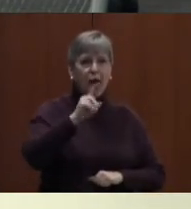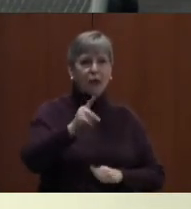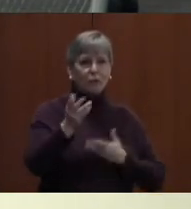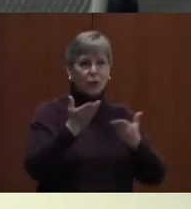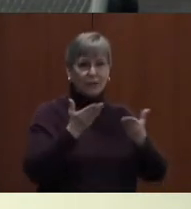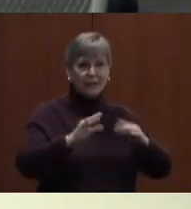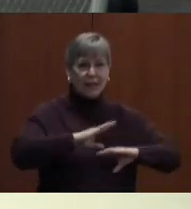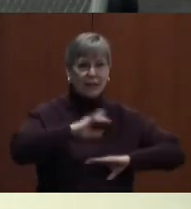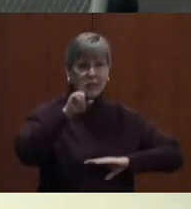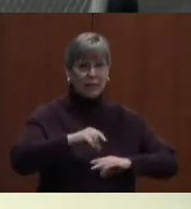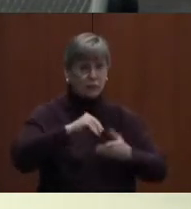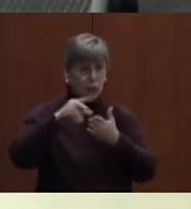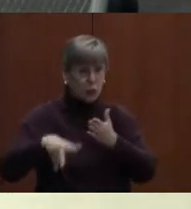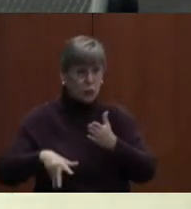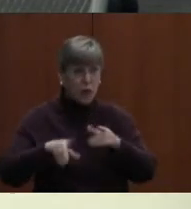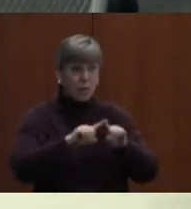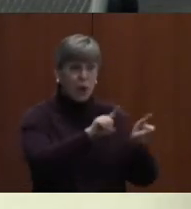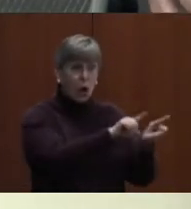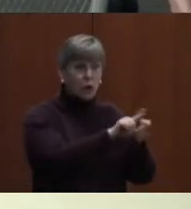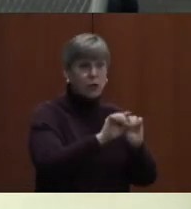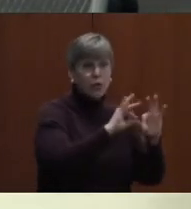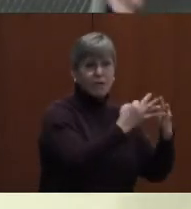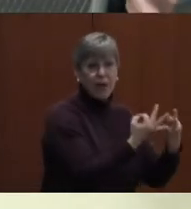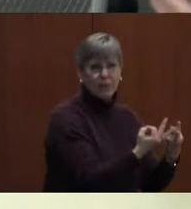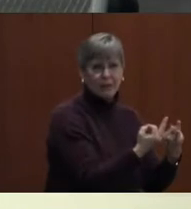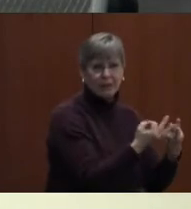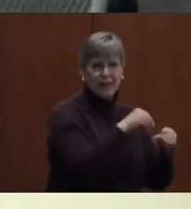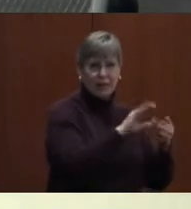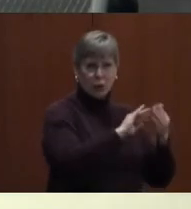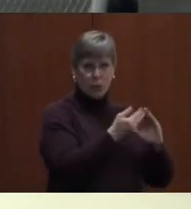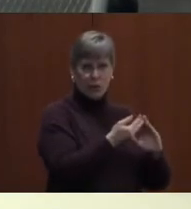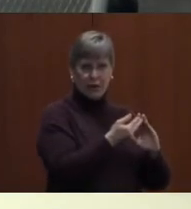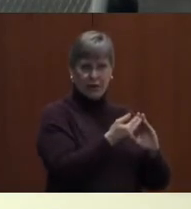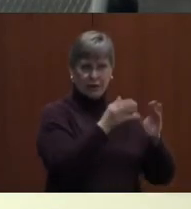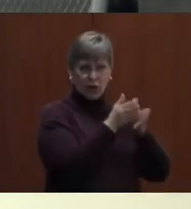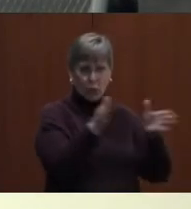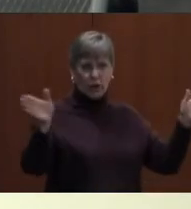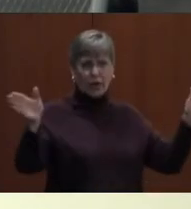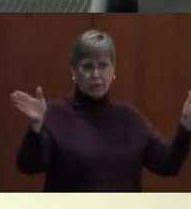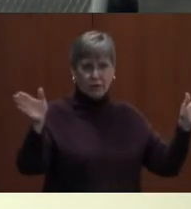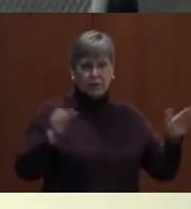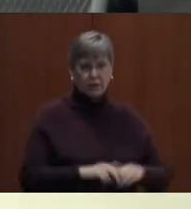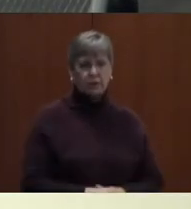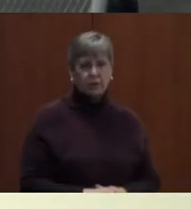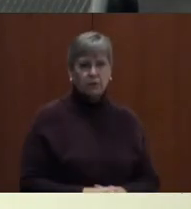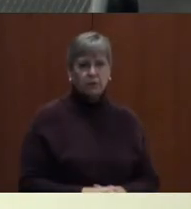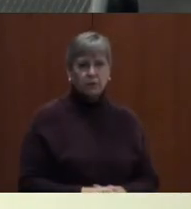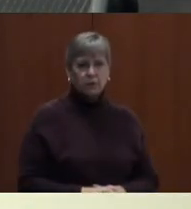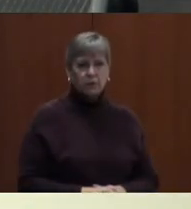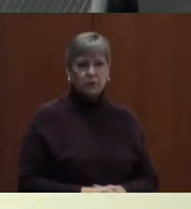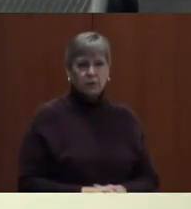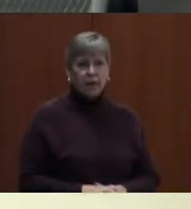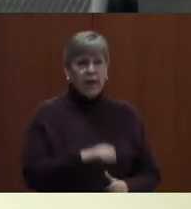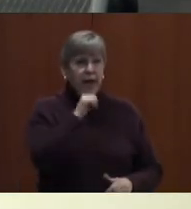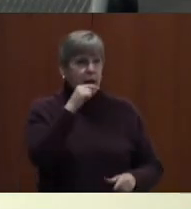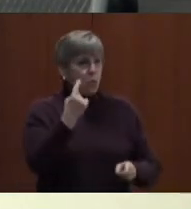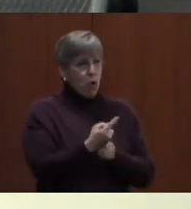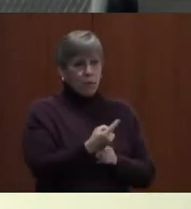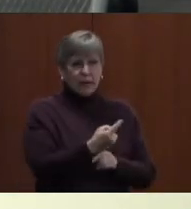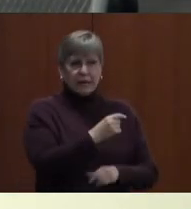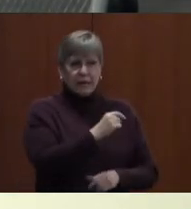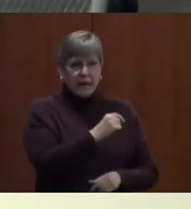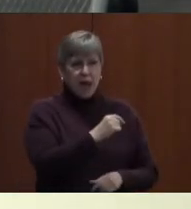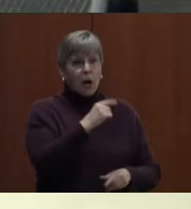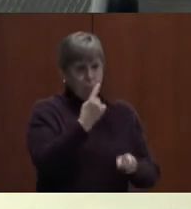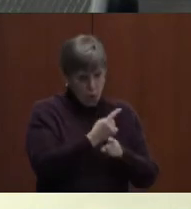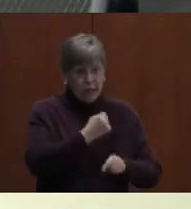of our students, but also their families in the community at large. An appropriately staffed welcome center.